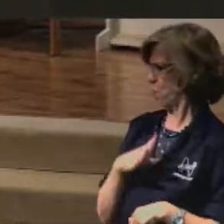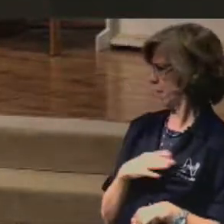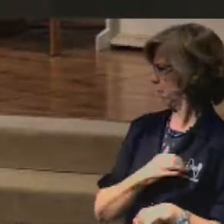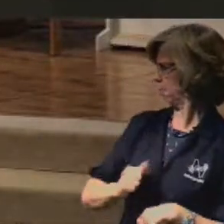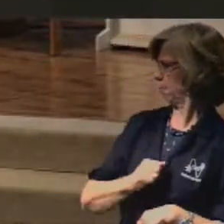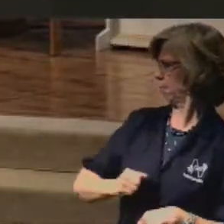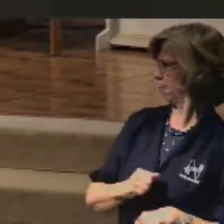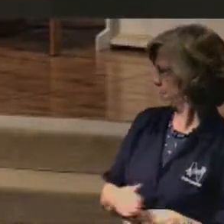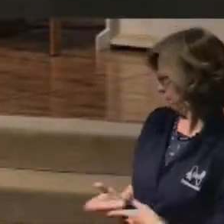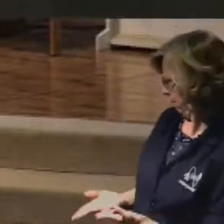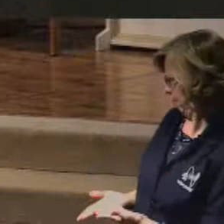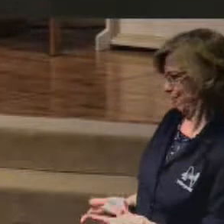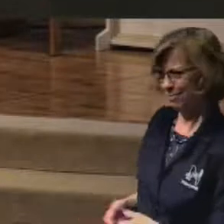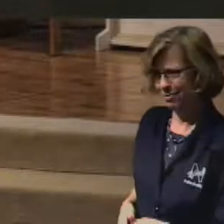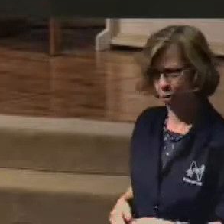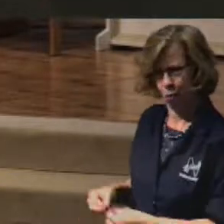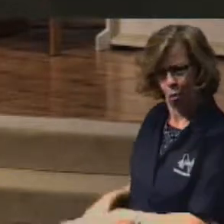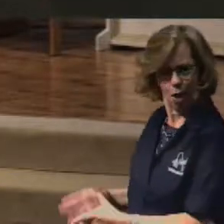frequently.